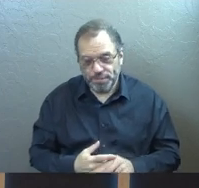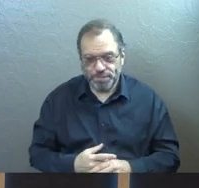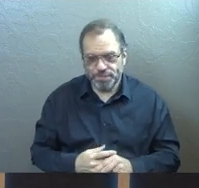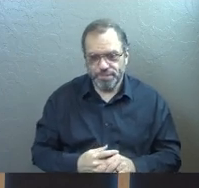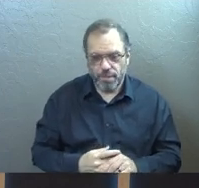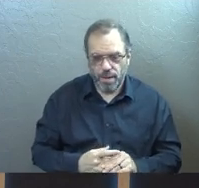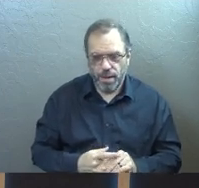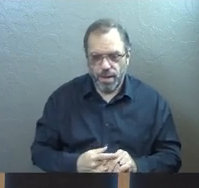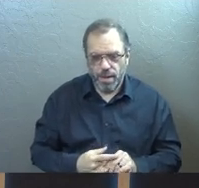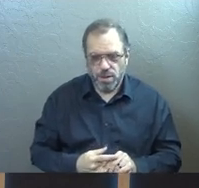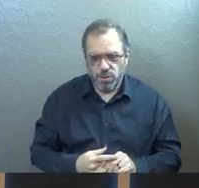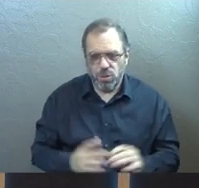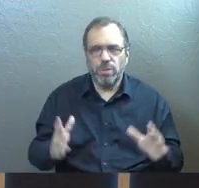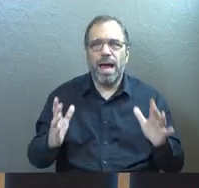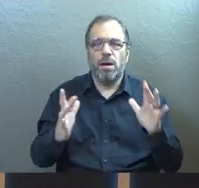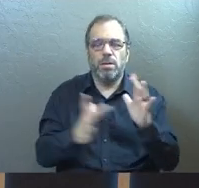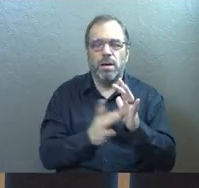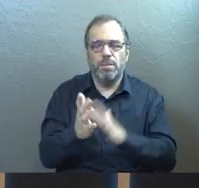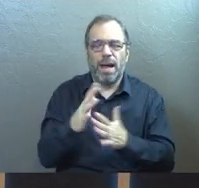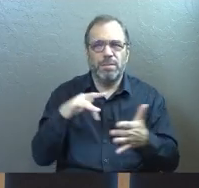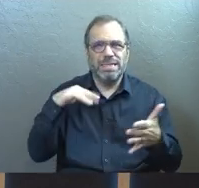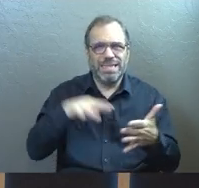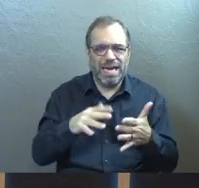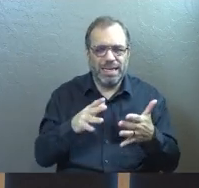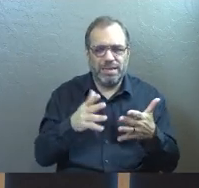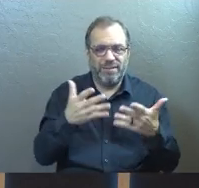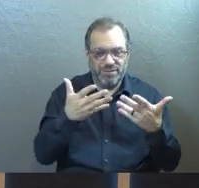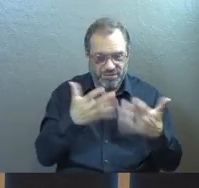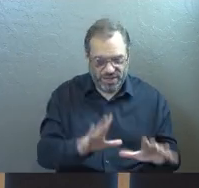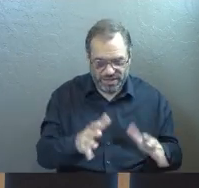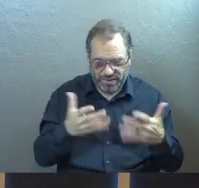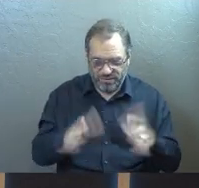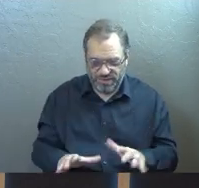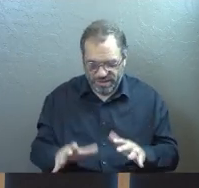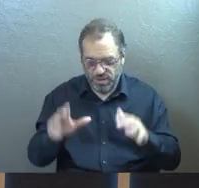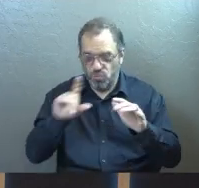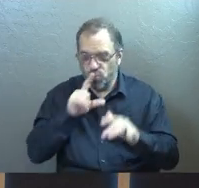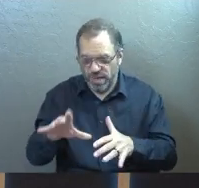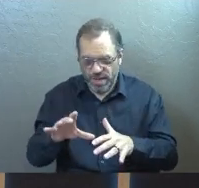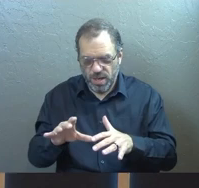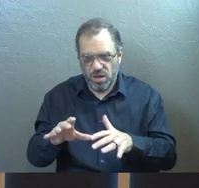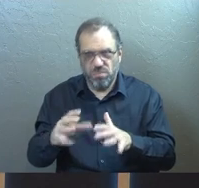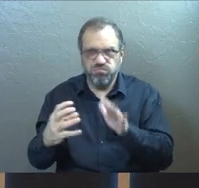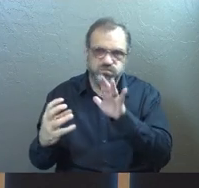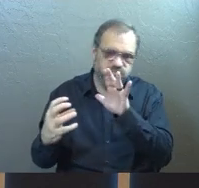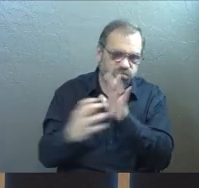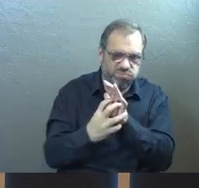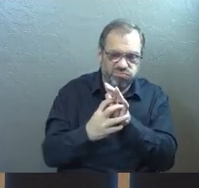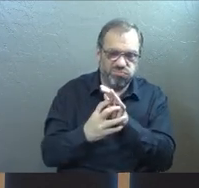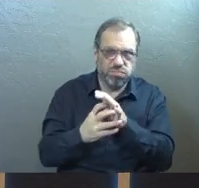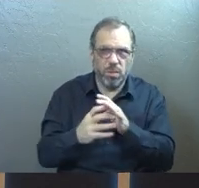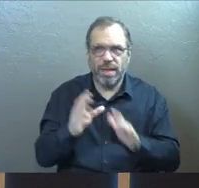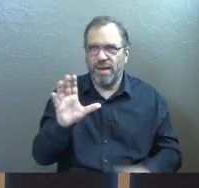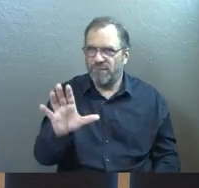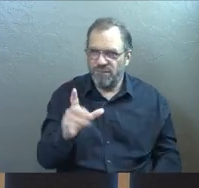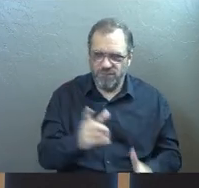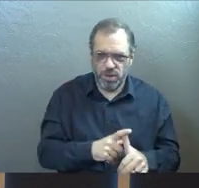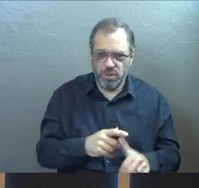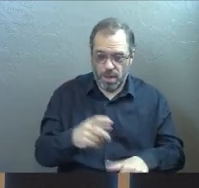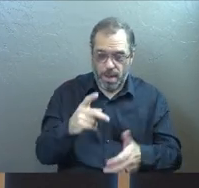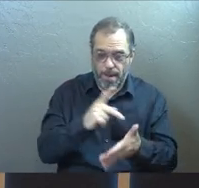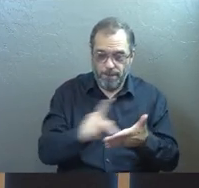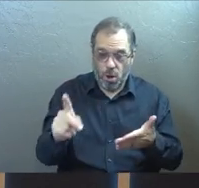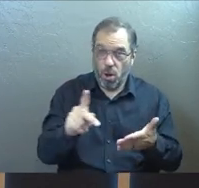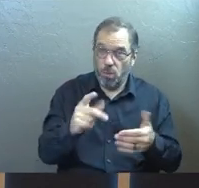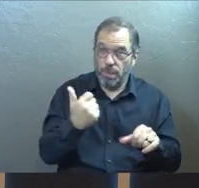So let's get some of the Bible study pieces out of the way so that we can get to the real meat of this question. First off, we got to talk about the fact that